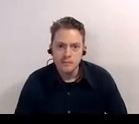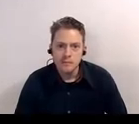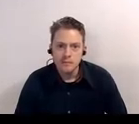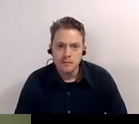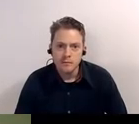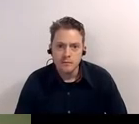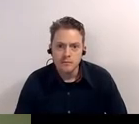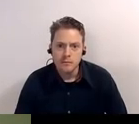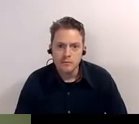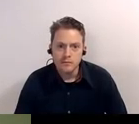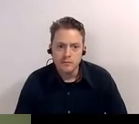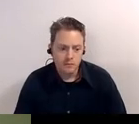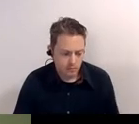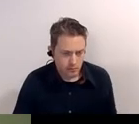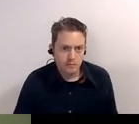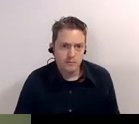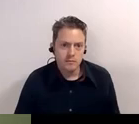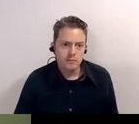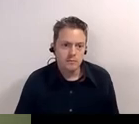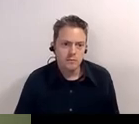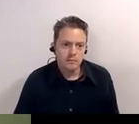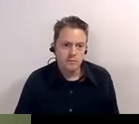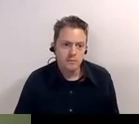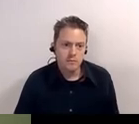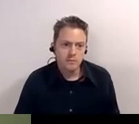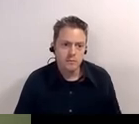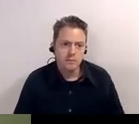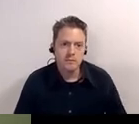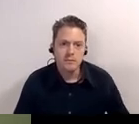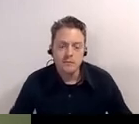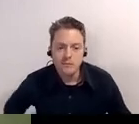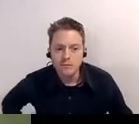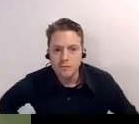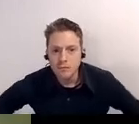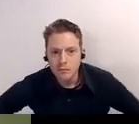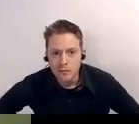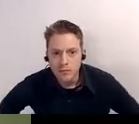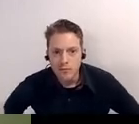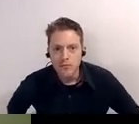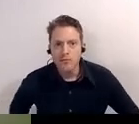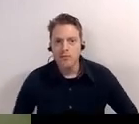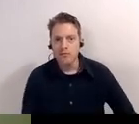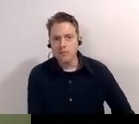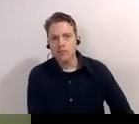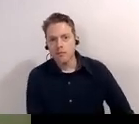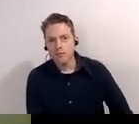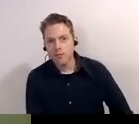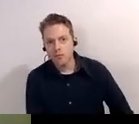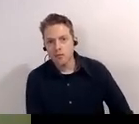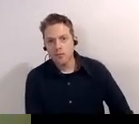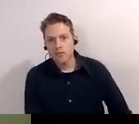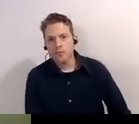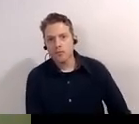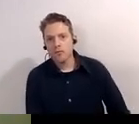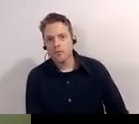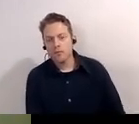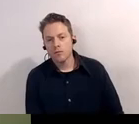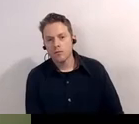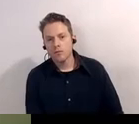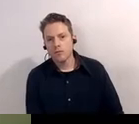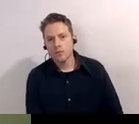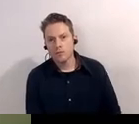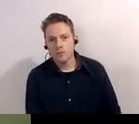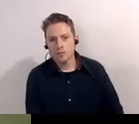i just lost there it goes um i just want to kind of again make a bridge to the past that on the left